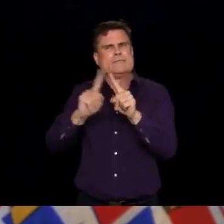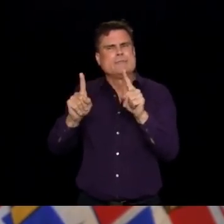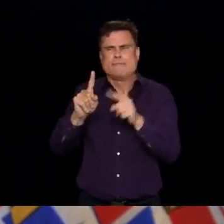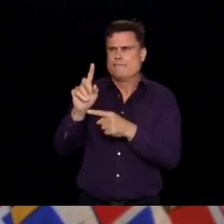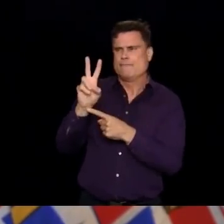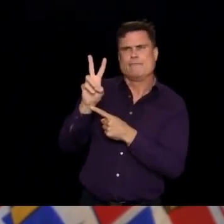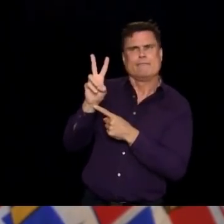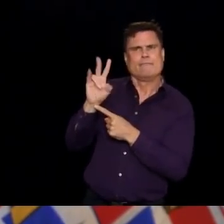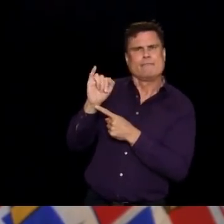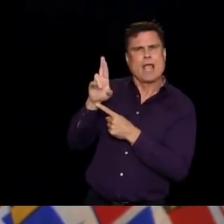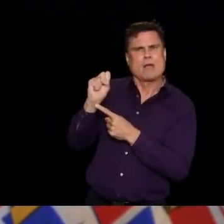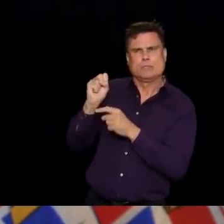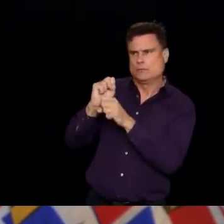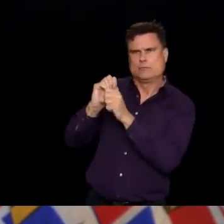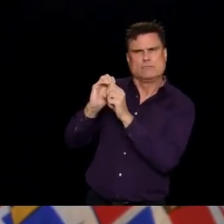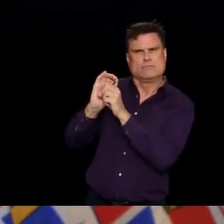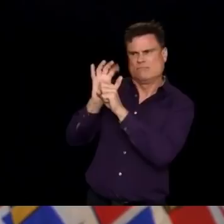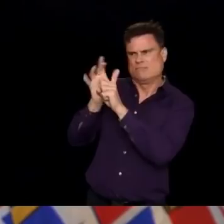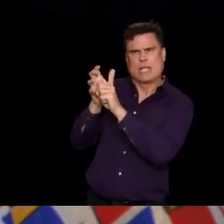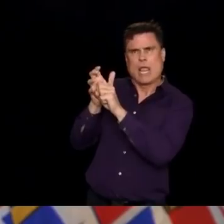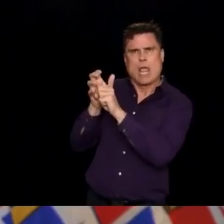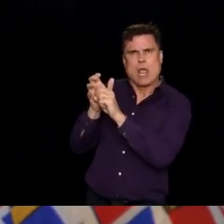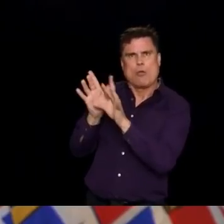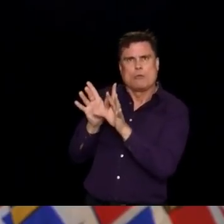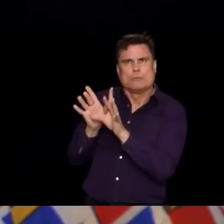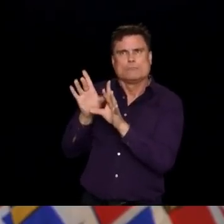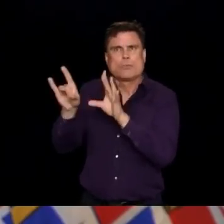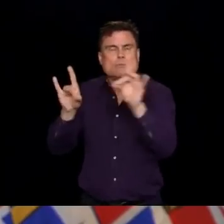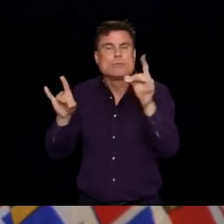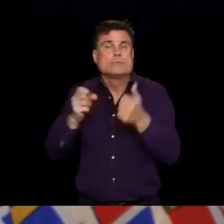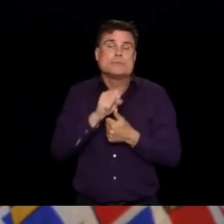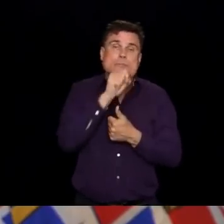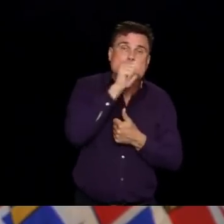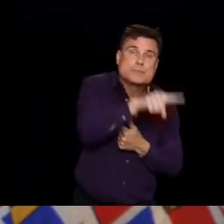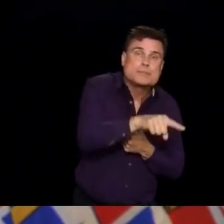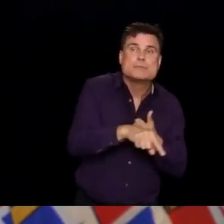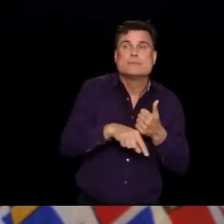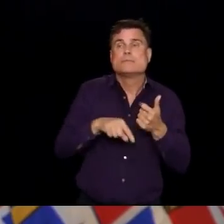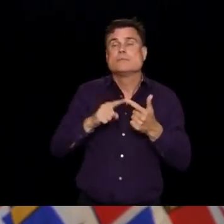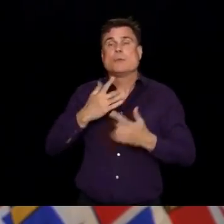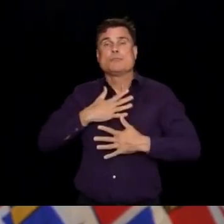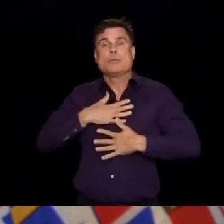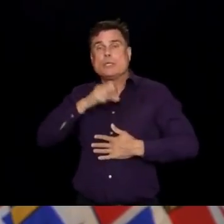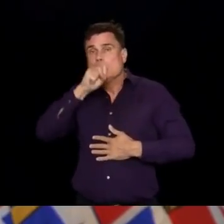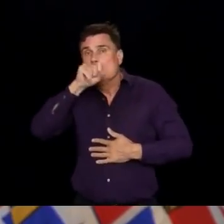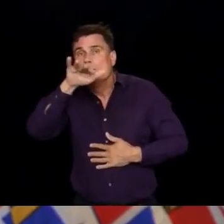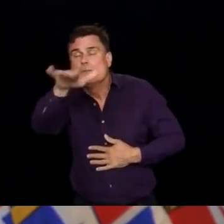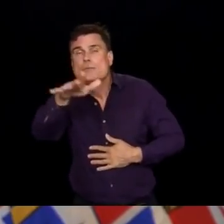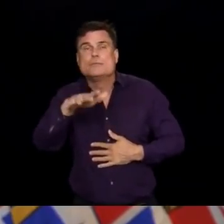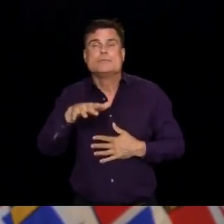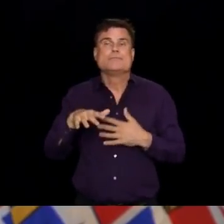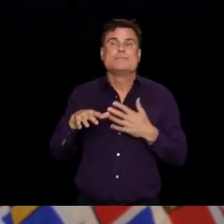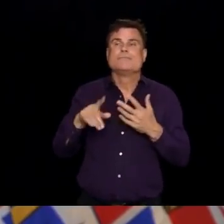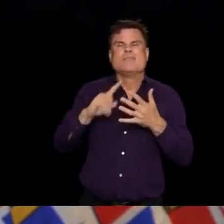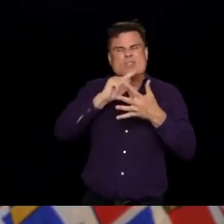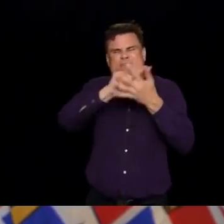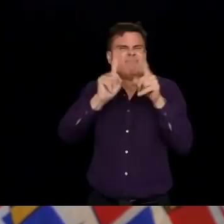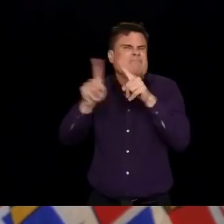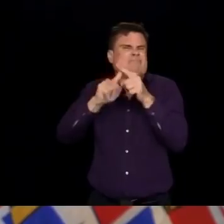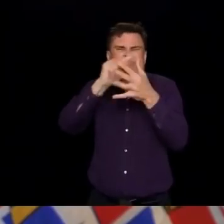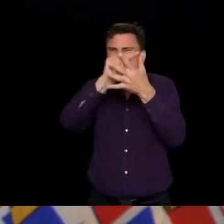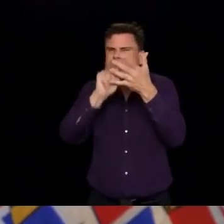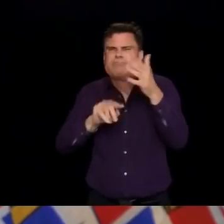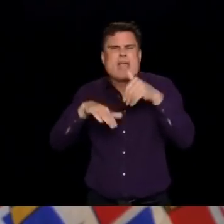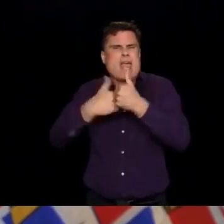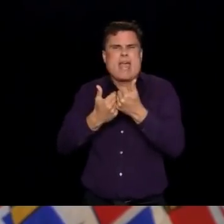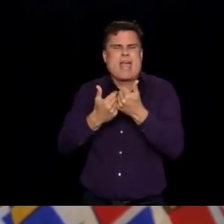And where the challenge comes is we know that there is a gradation of how droplet come out when